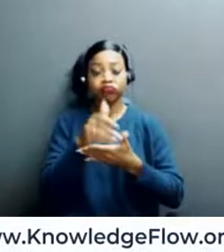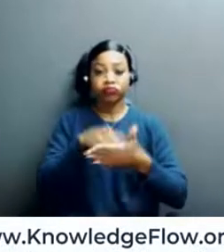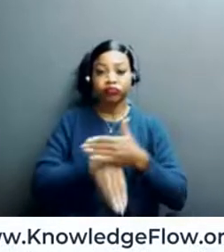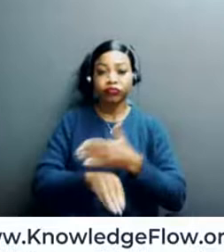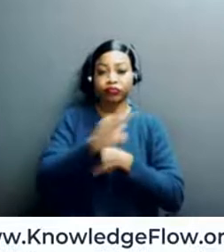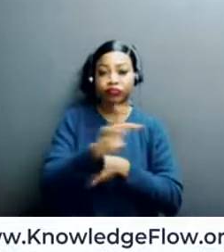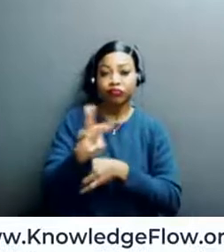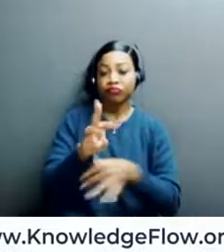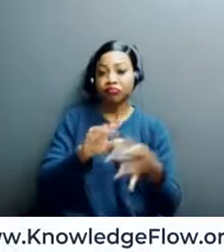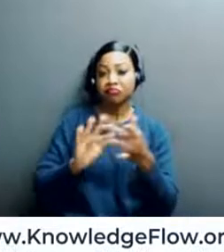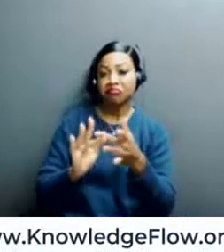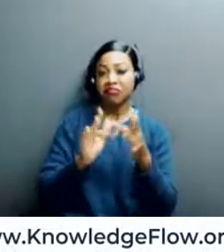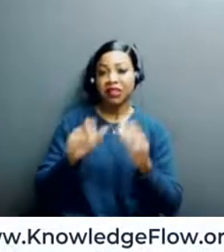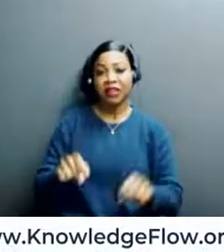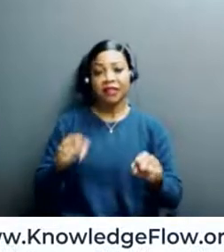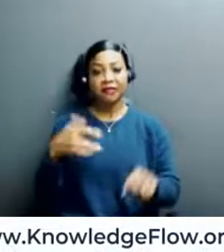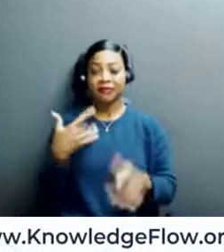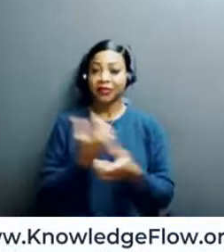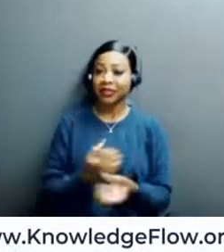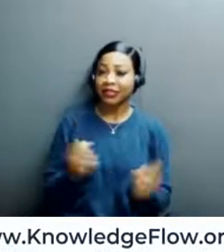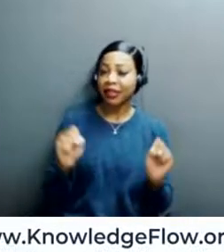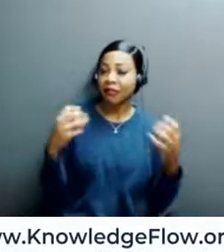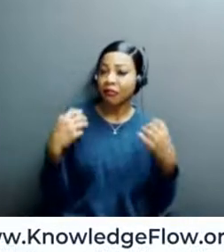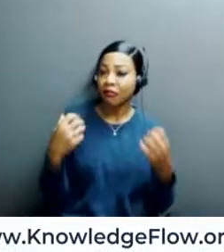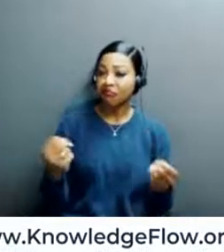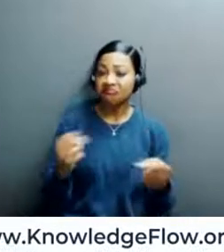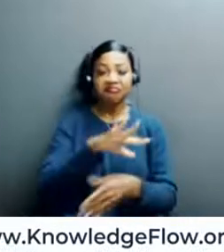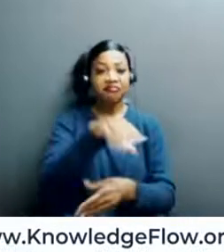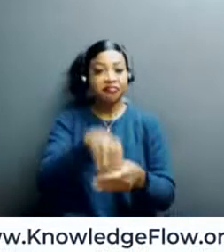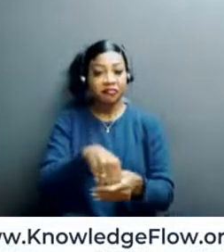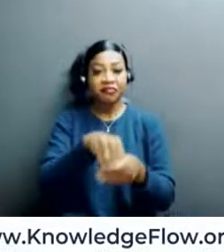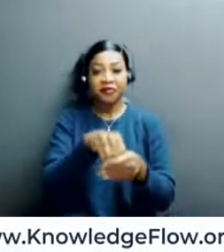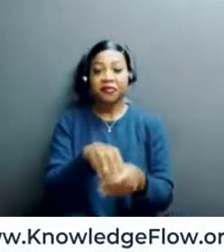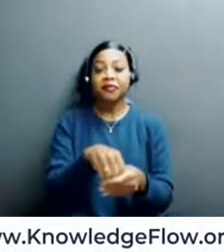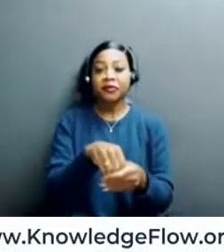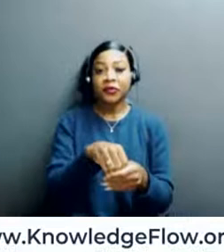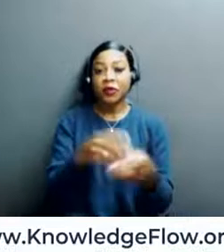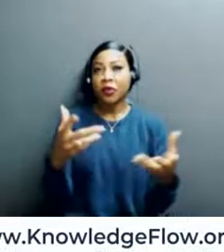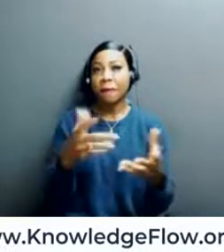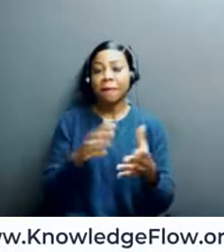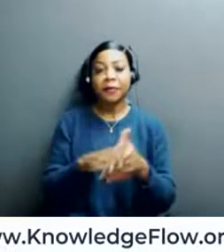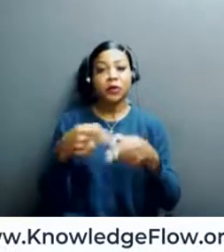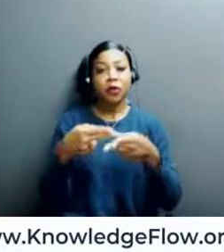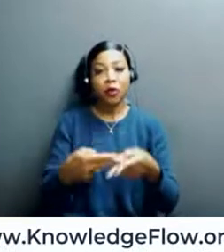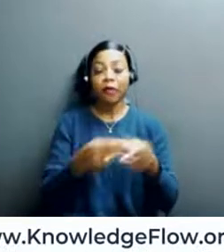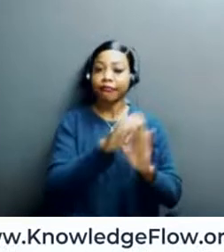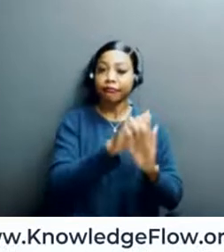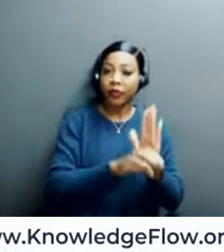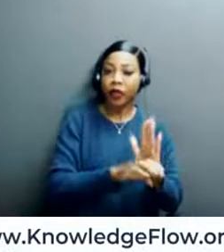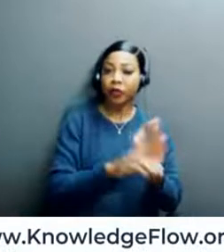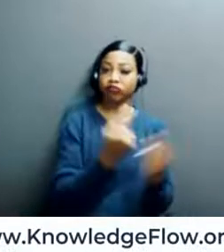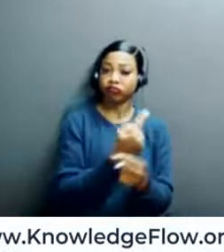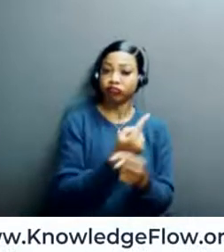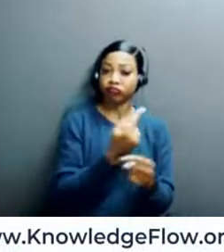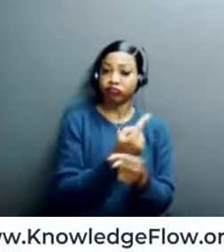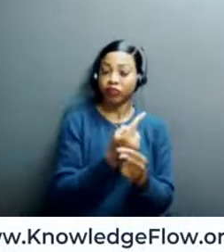feel confident, and also safe to actively participate in as what we call sort of ethical digital citizens.